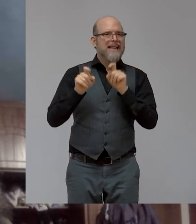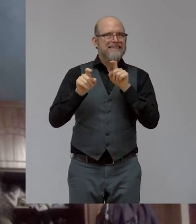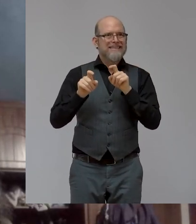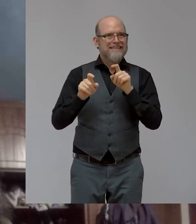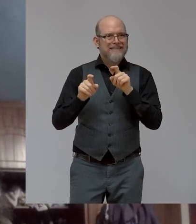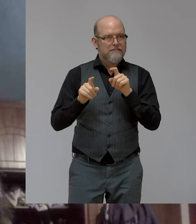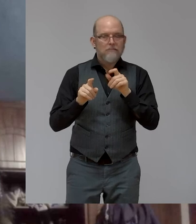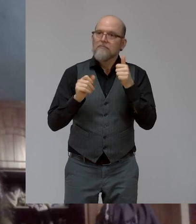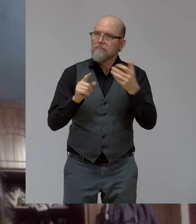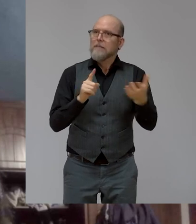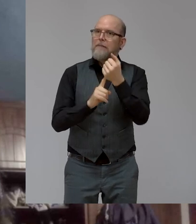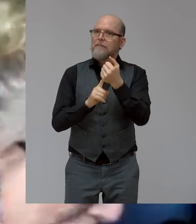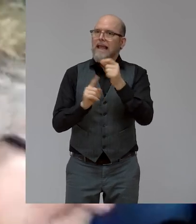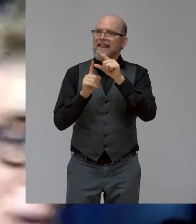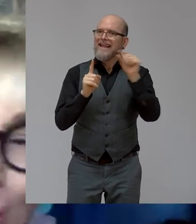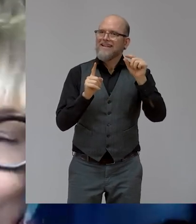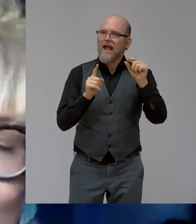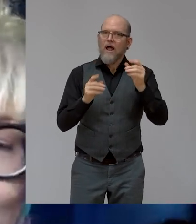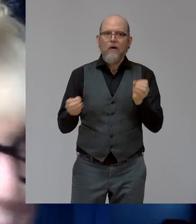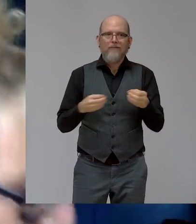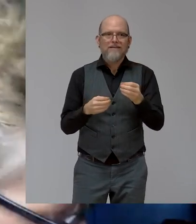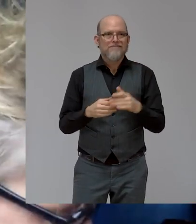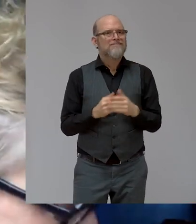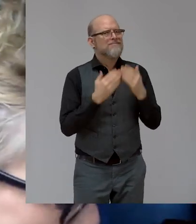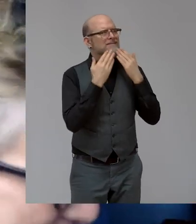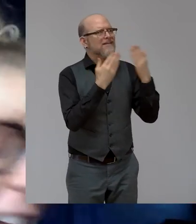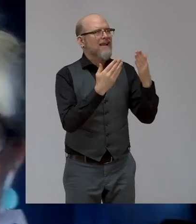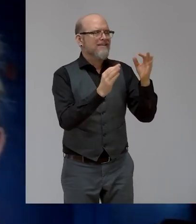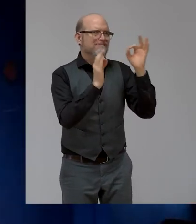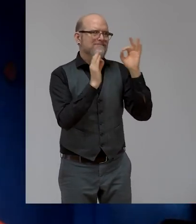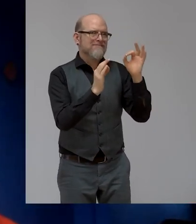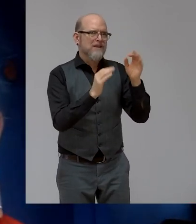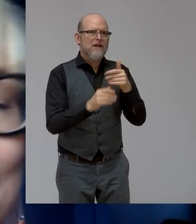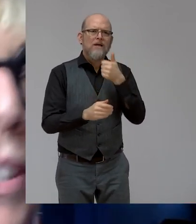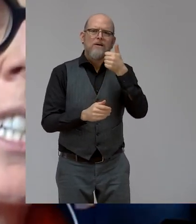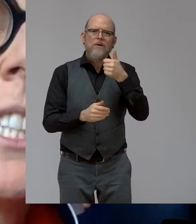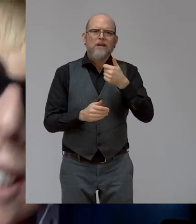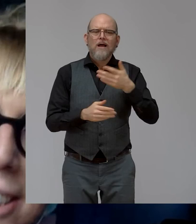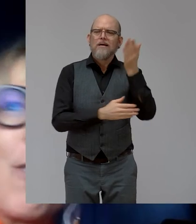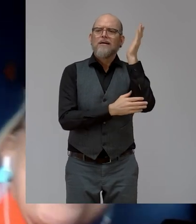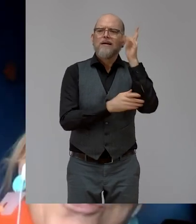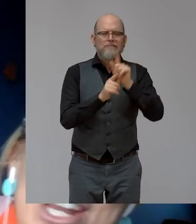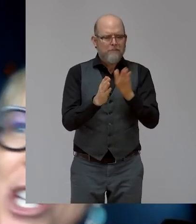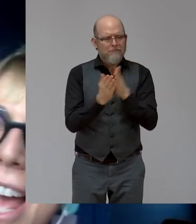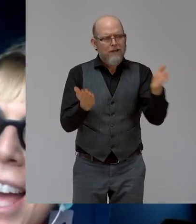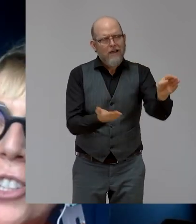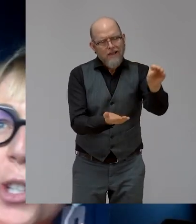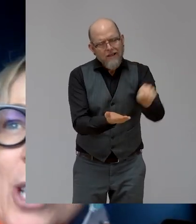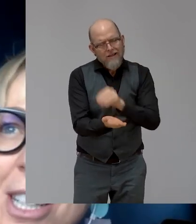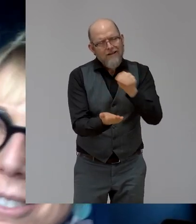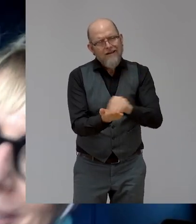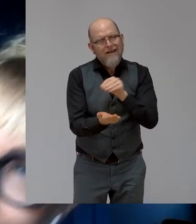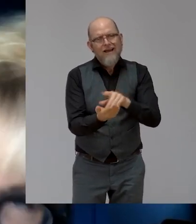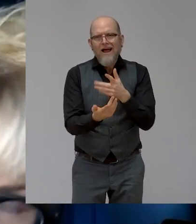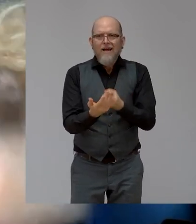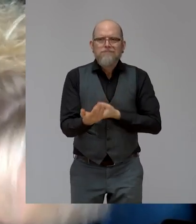articulate. You're like a poet. Well, well reframed. Vlad, your frustration and